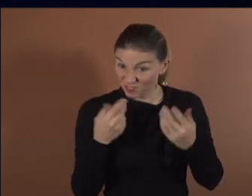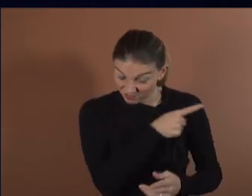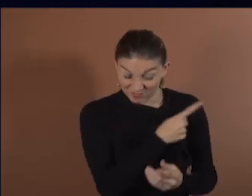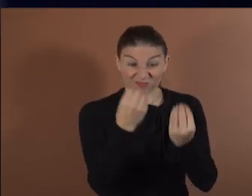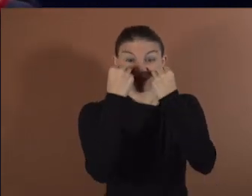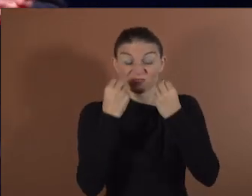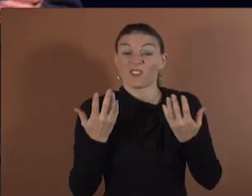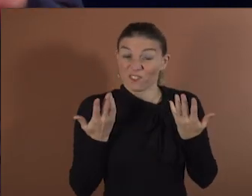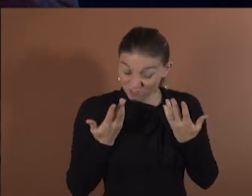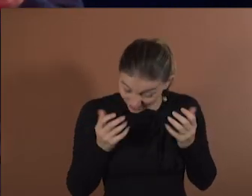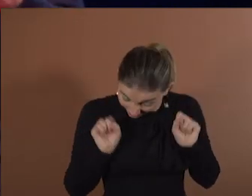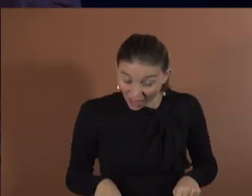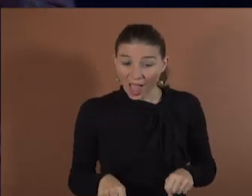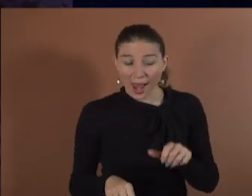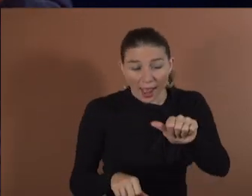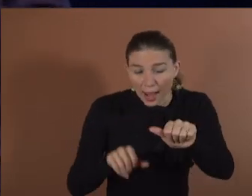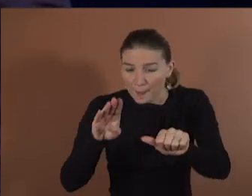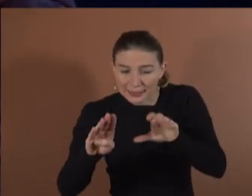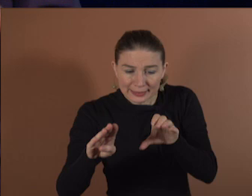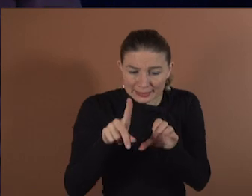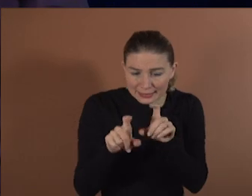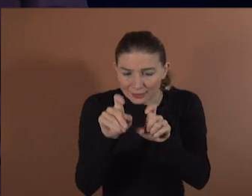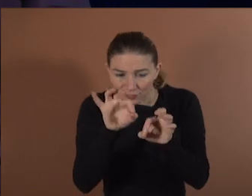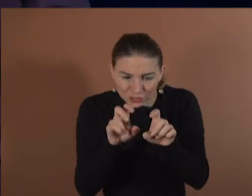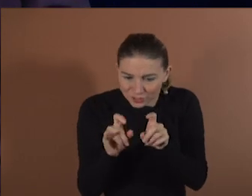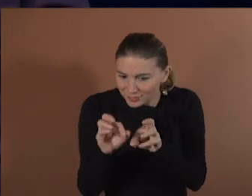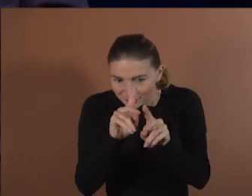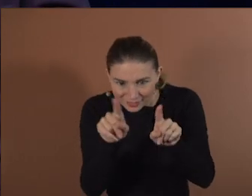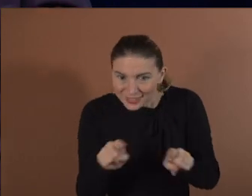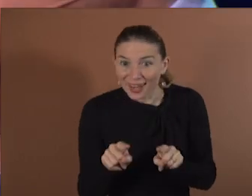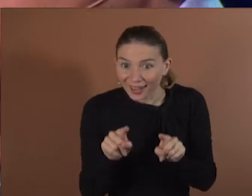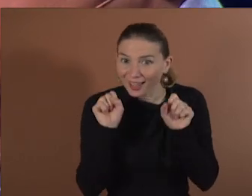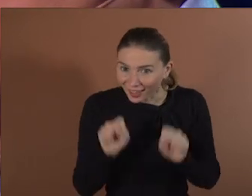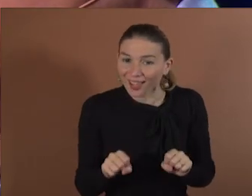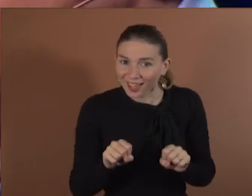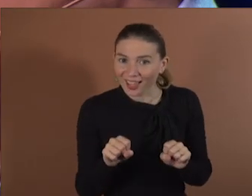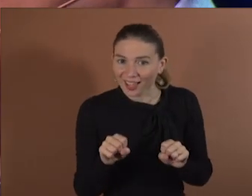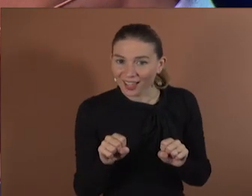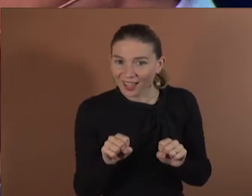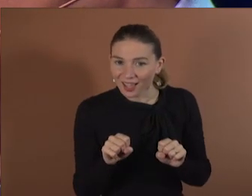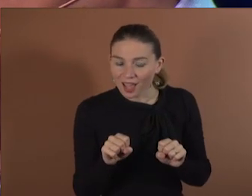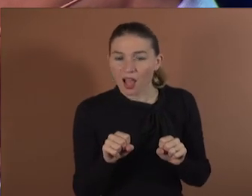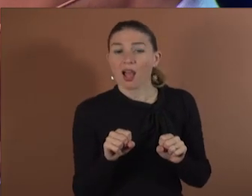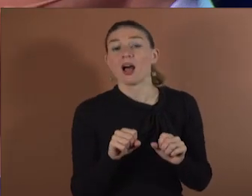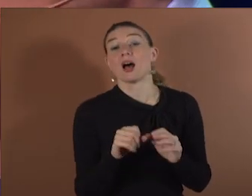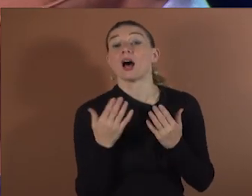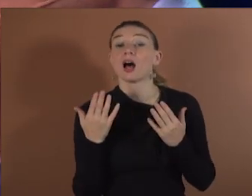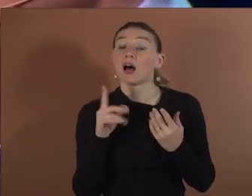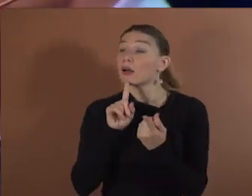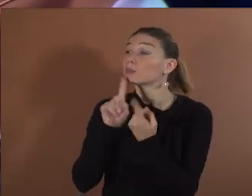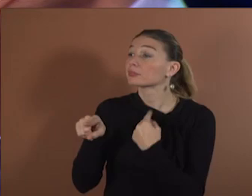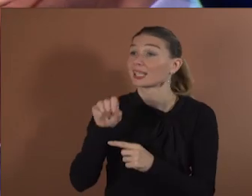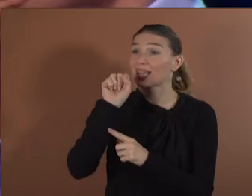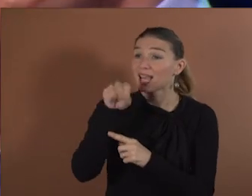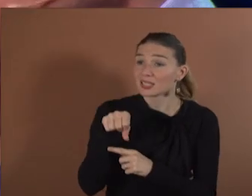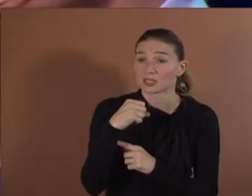parents. And it belongs to the greatest moments of a scientist to see that patients like Katja can get back